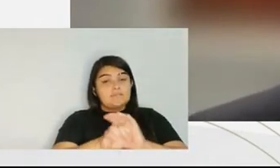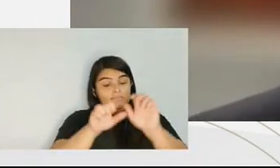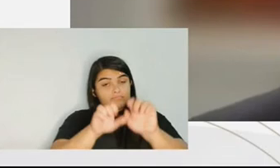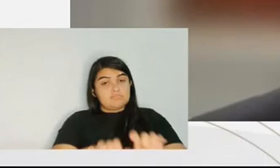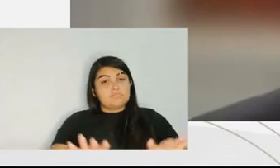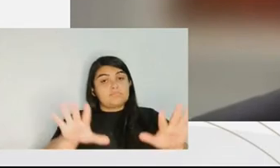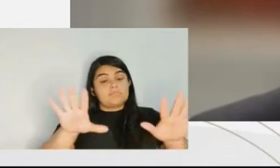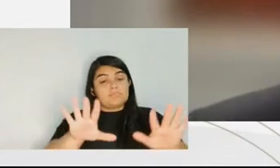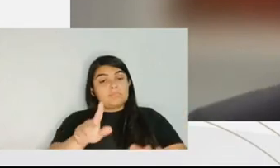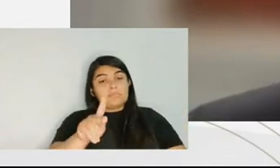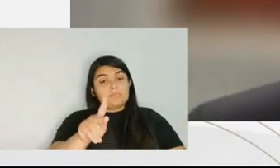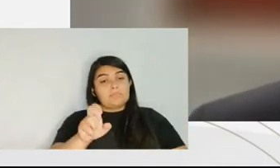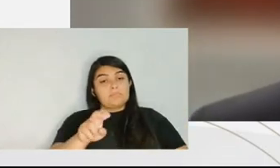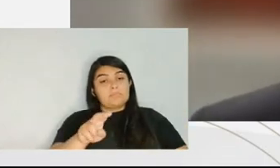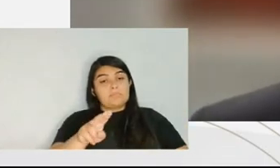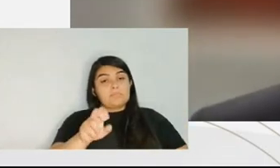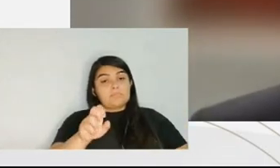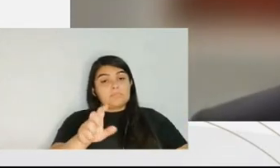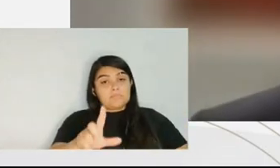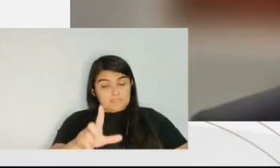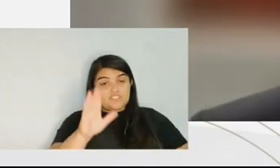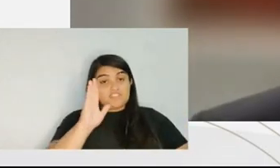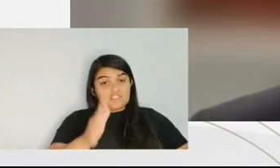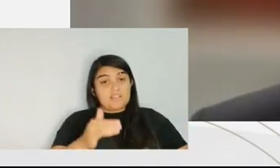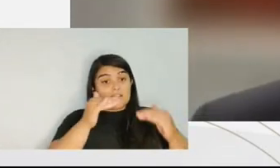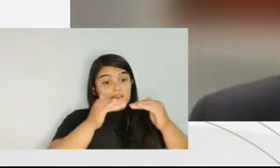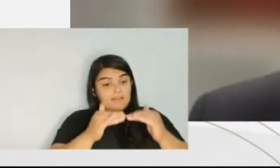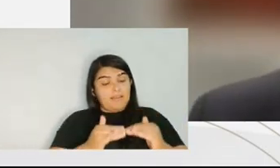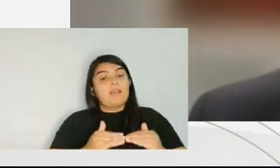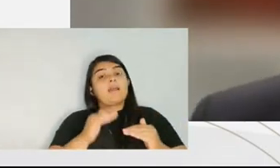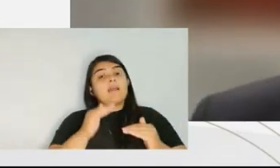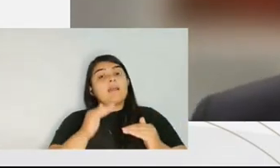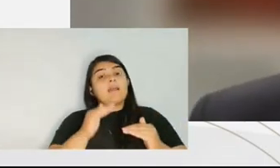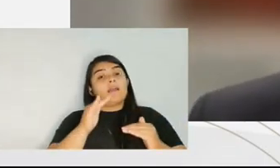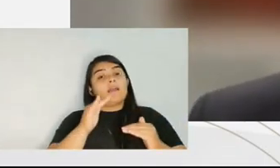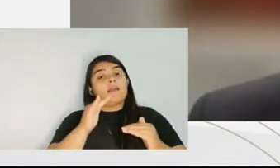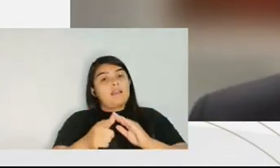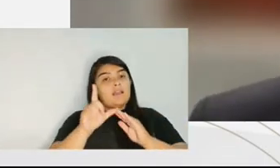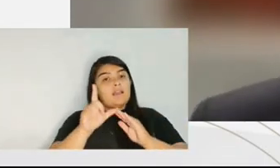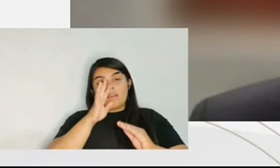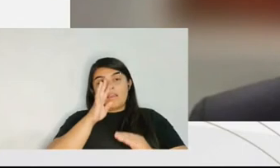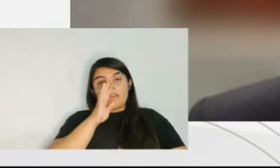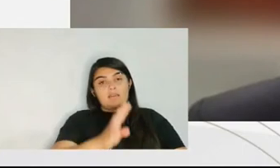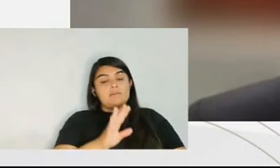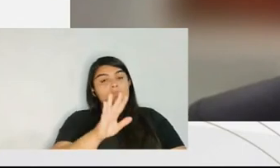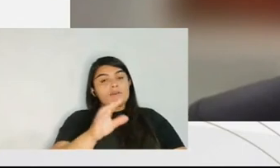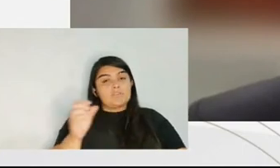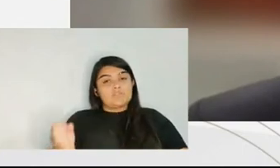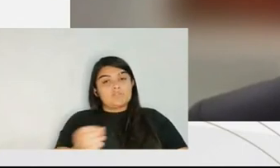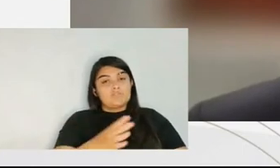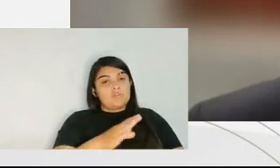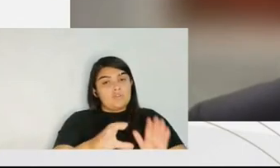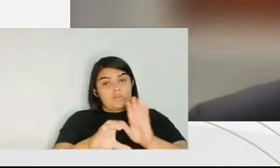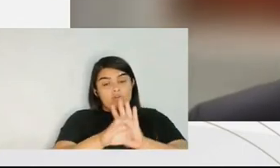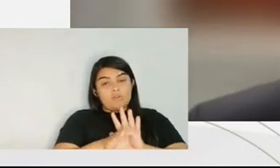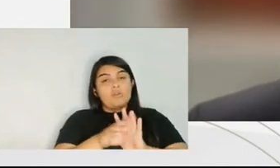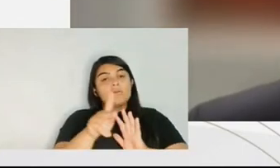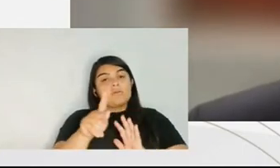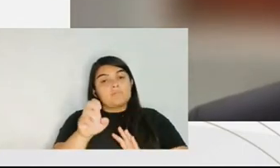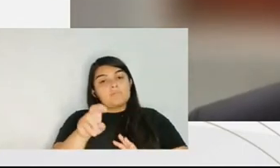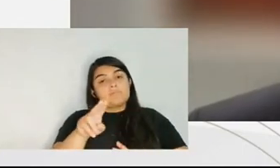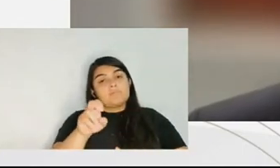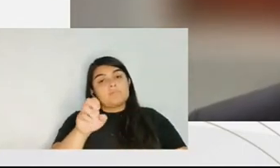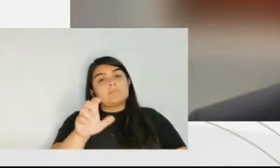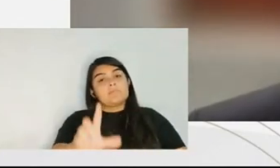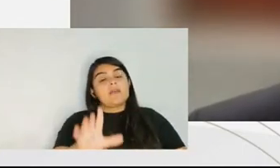judge, with a penal non-prosecution system. All these agreements, are all basically in the USA